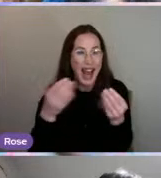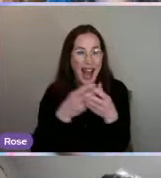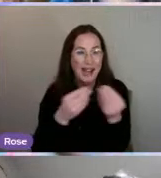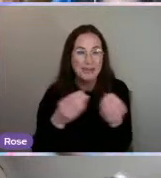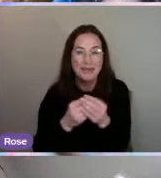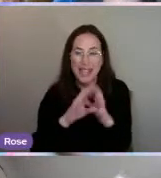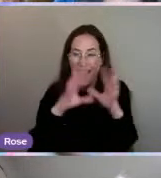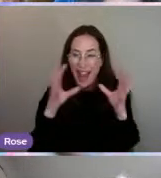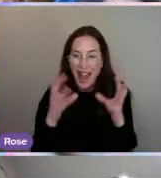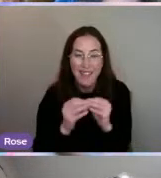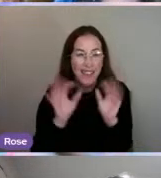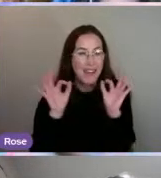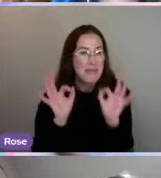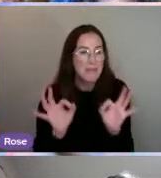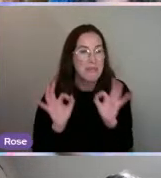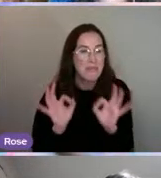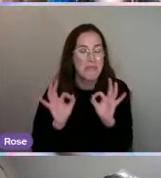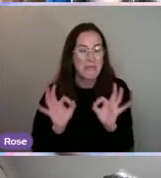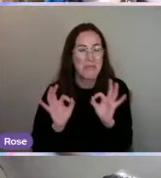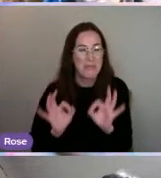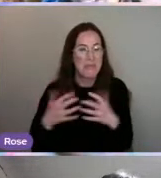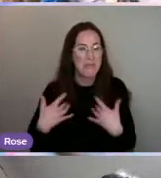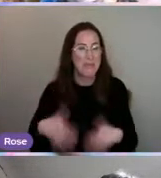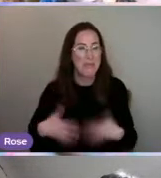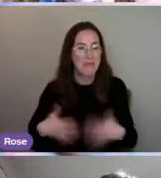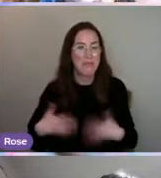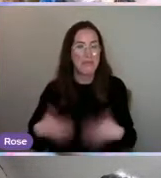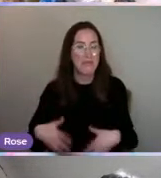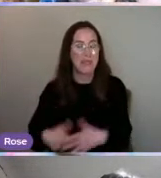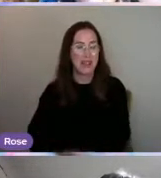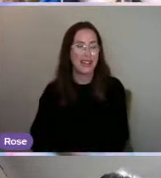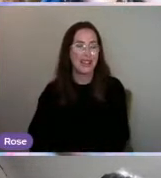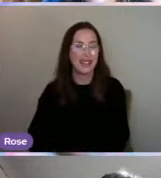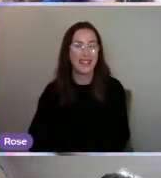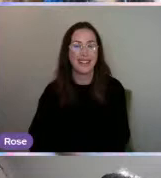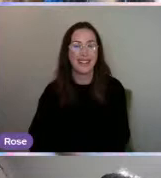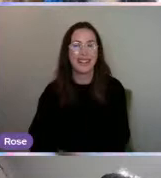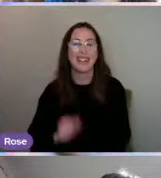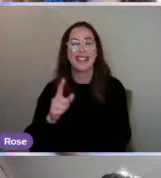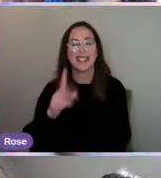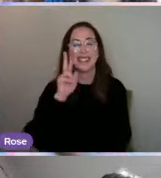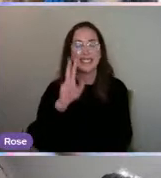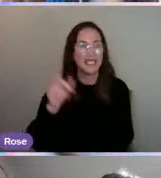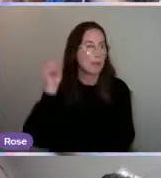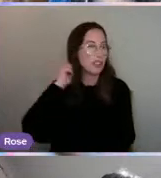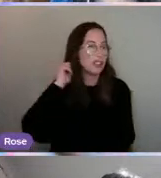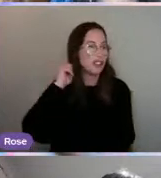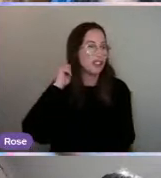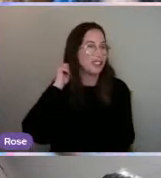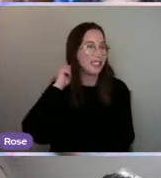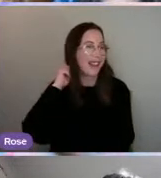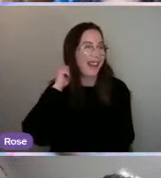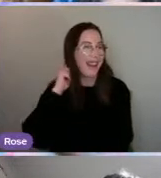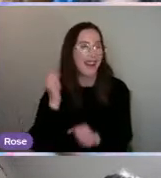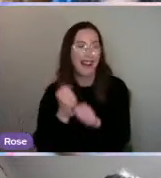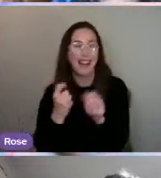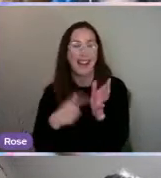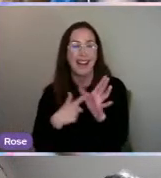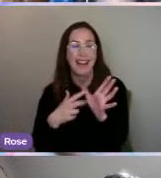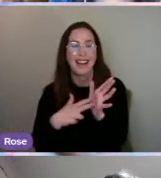I love it. I love all of that. Yeah, and then the pituitary glands down the bottom